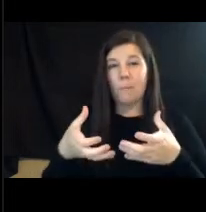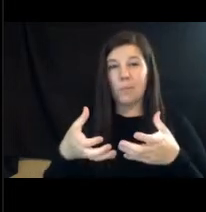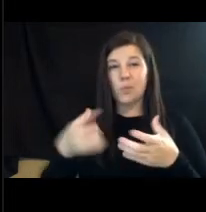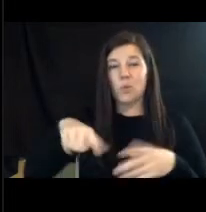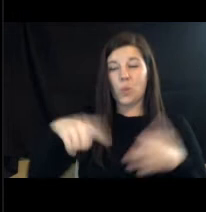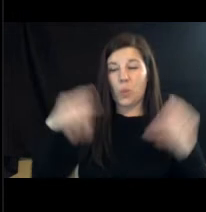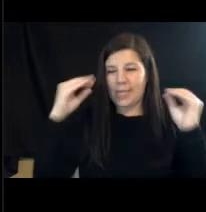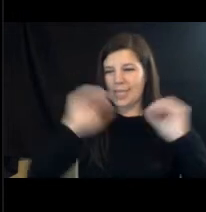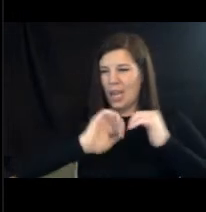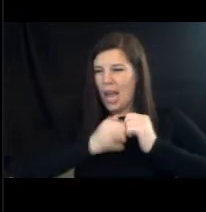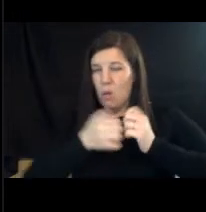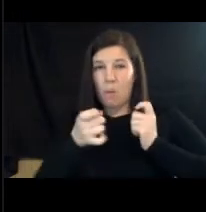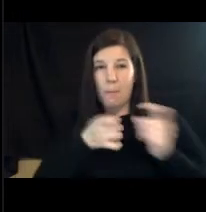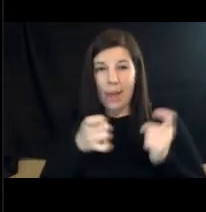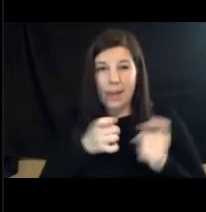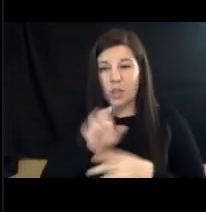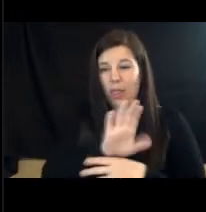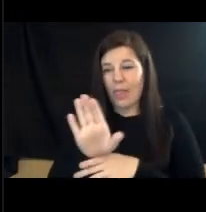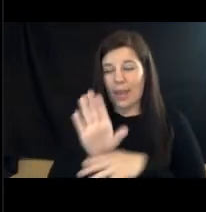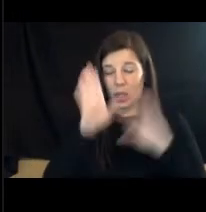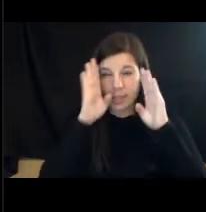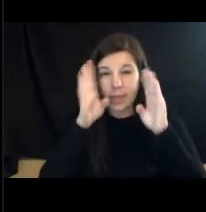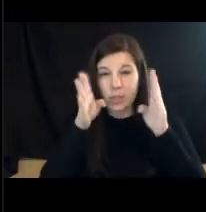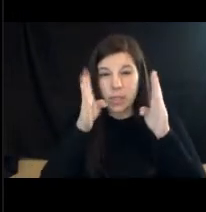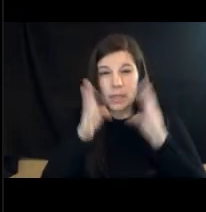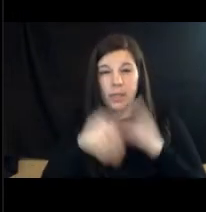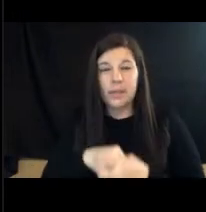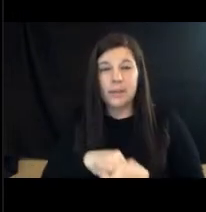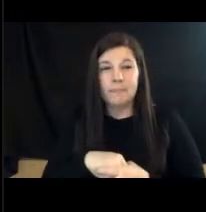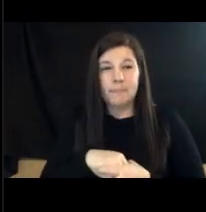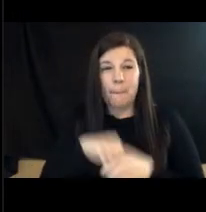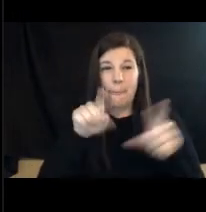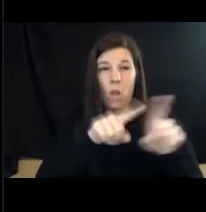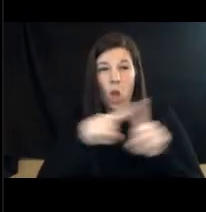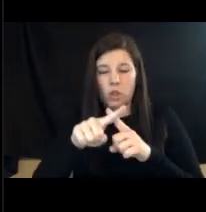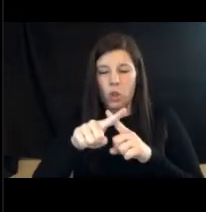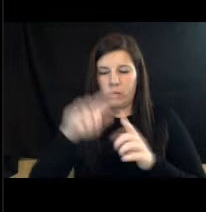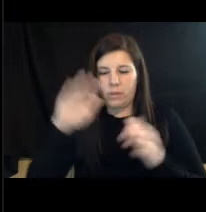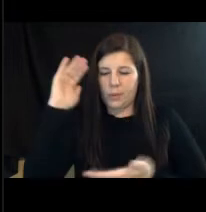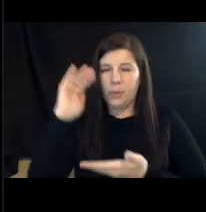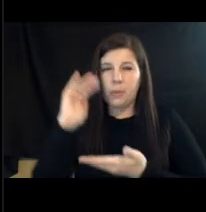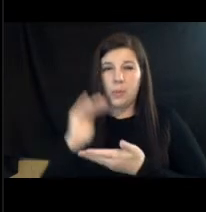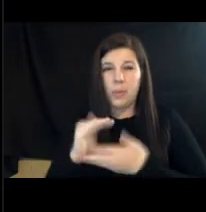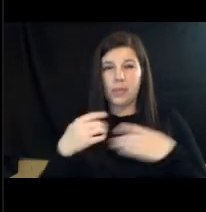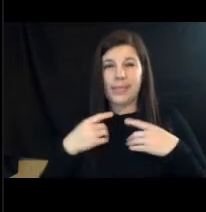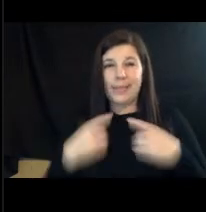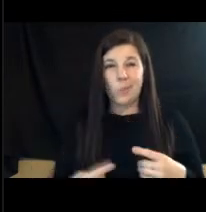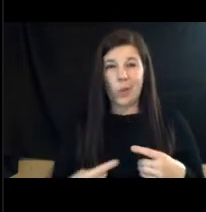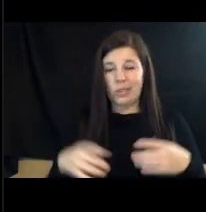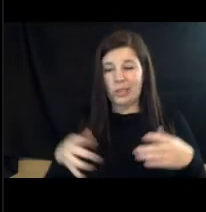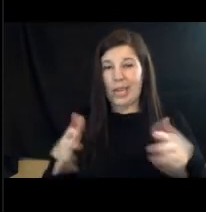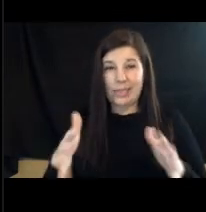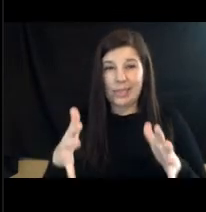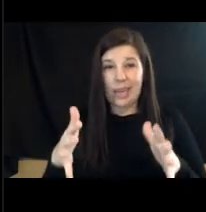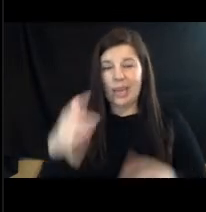to manage their attention, which also alleviates the depression, the anxiety, and the stress because those are attentional disorders.